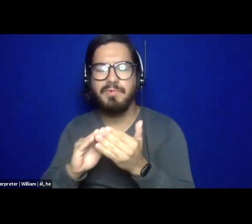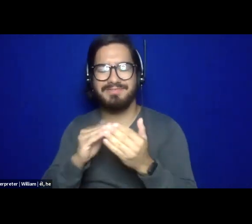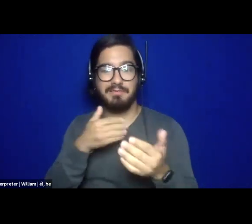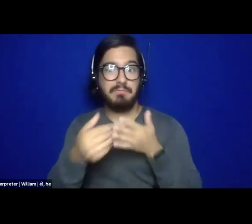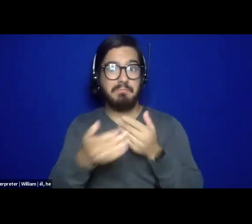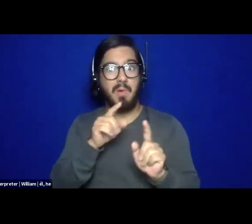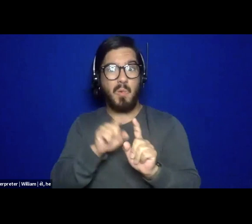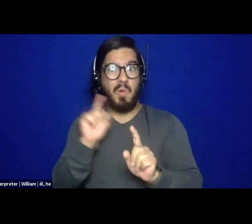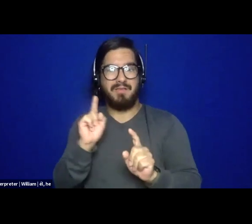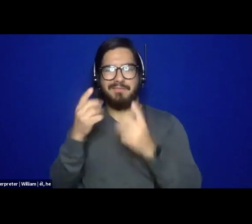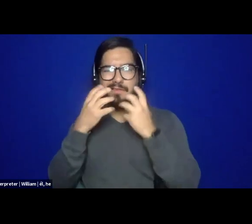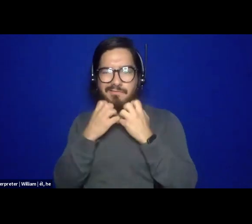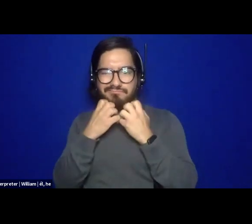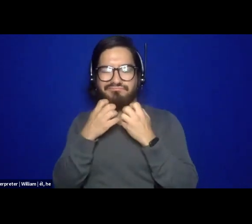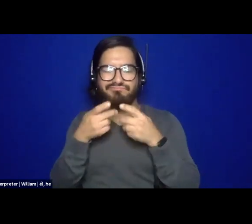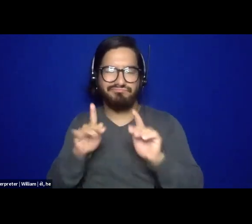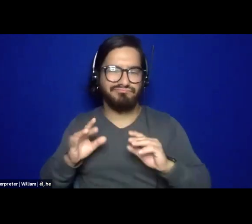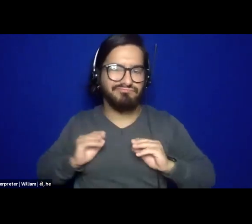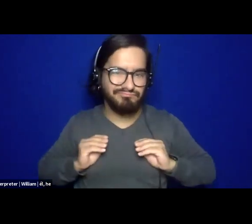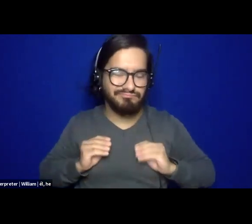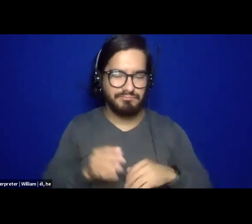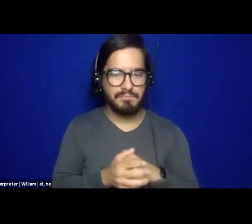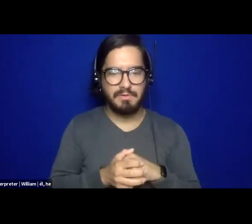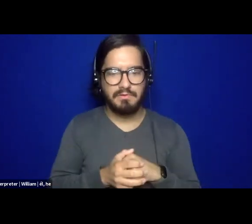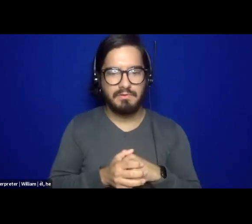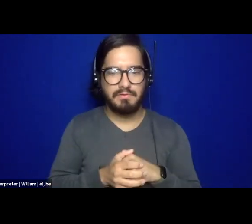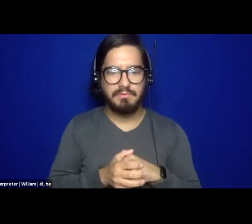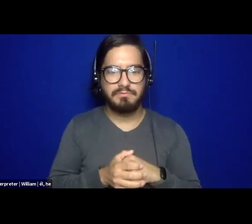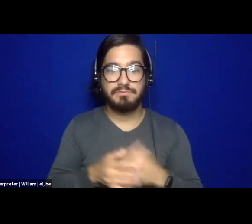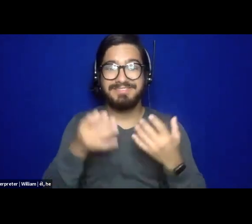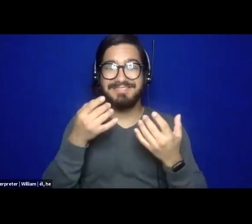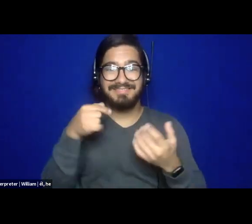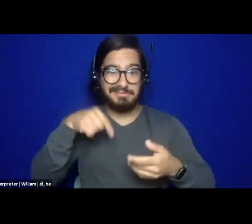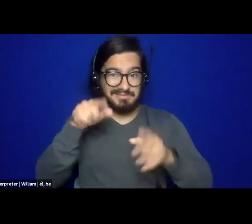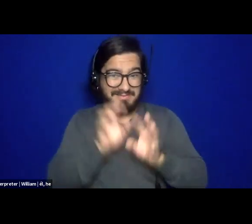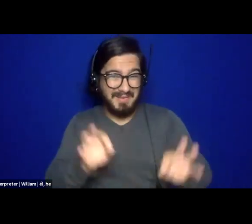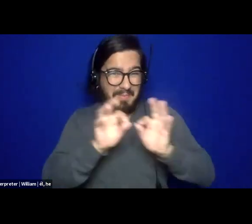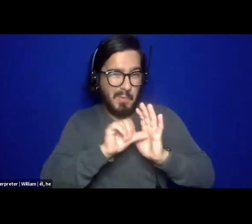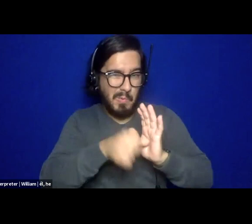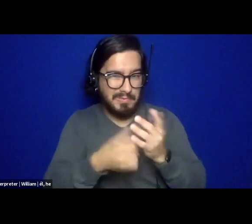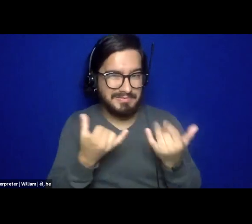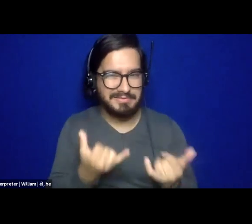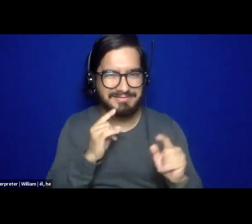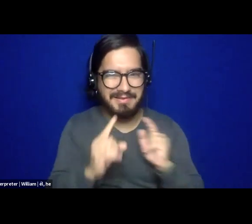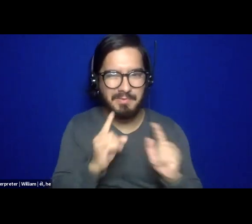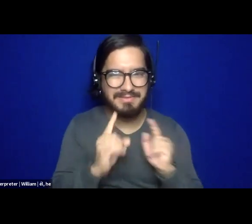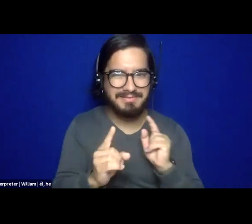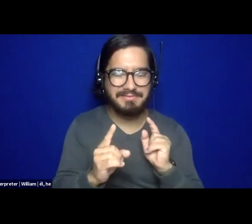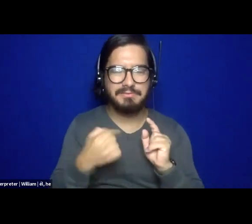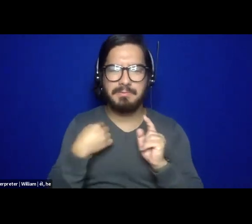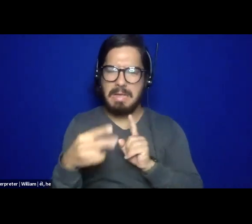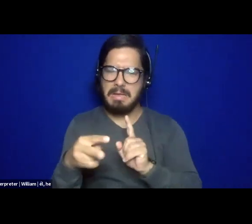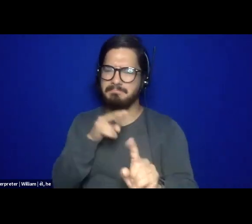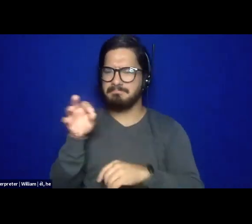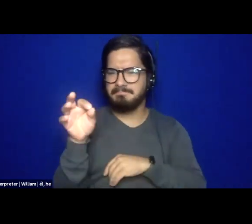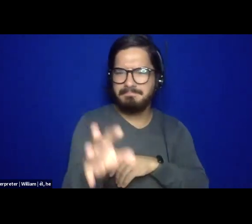So one of the things I think is really important about this conversation tonight and kind of my stake in this conversation is that I see